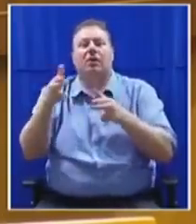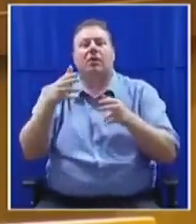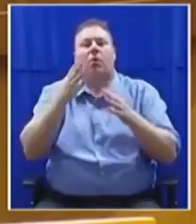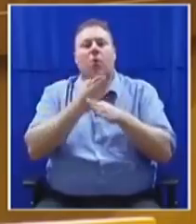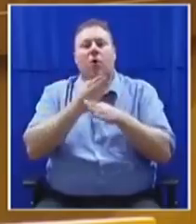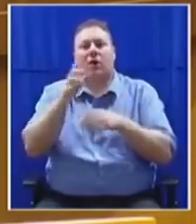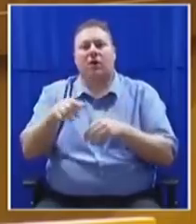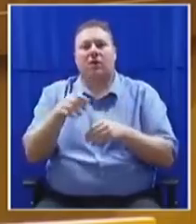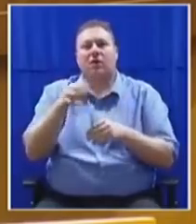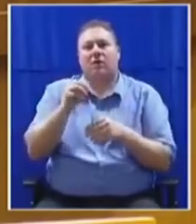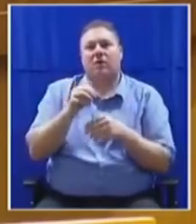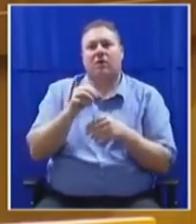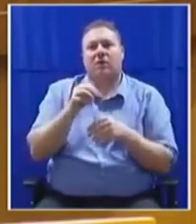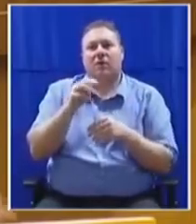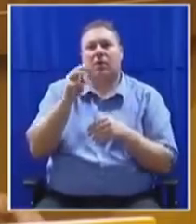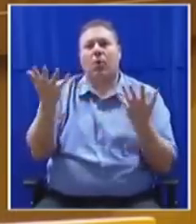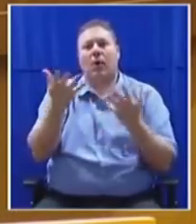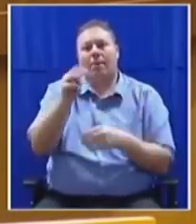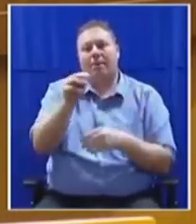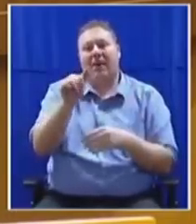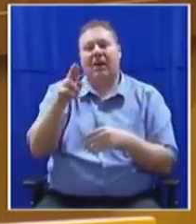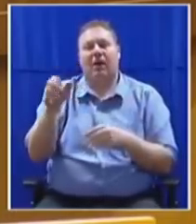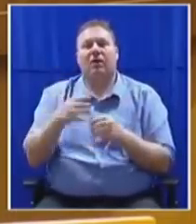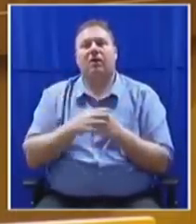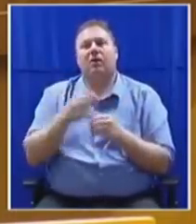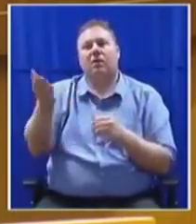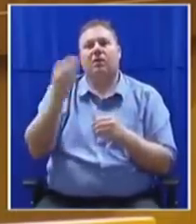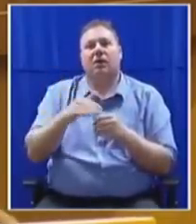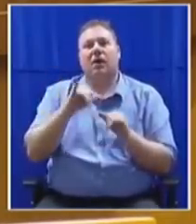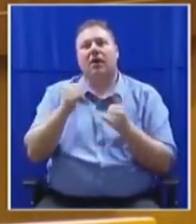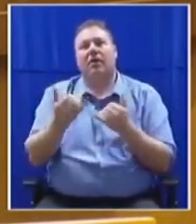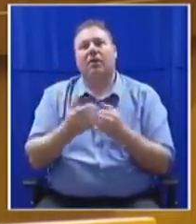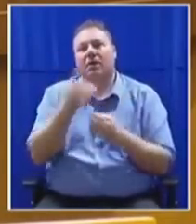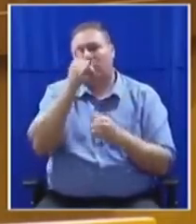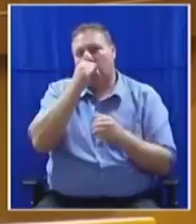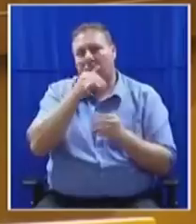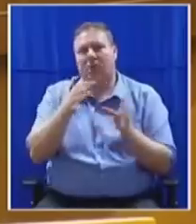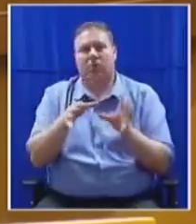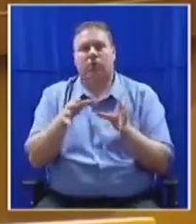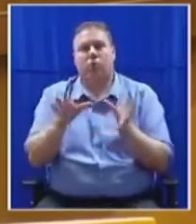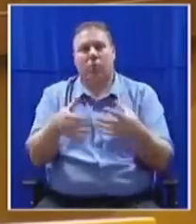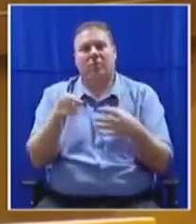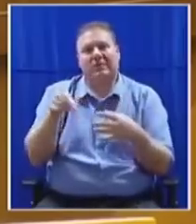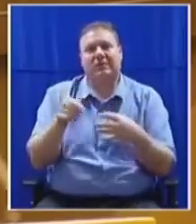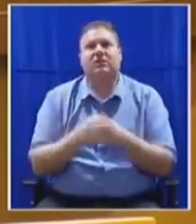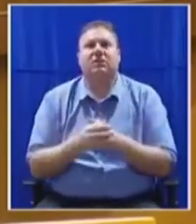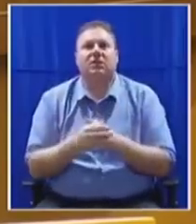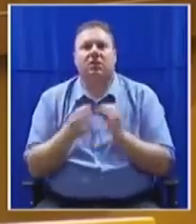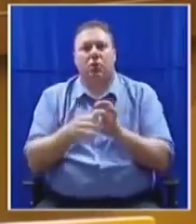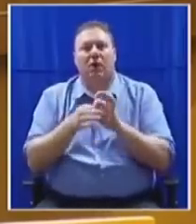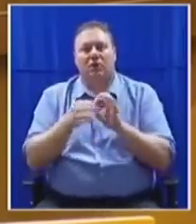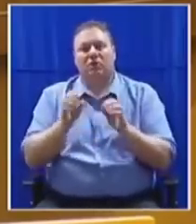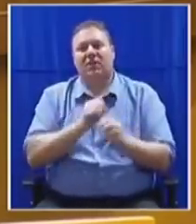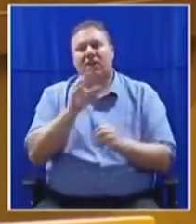criminal syndicates in the world in terms of what happens. So the relationship between South Africa and the UK